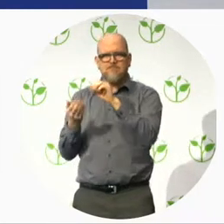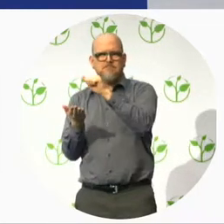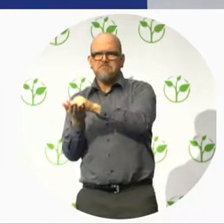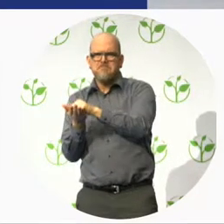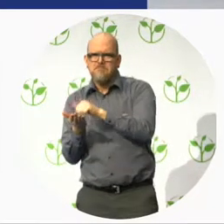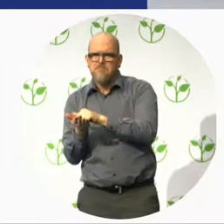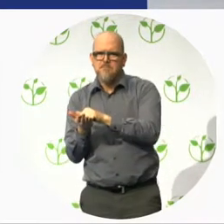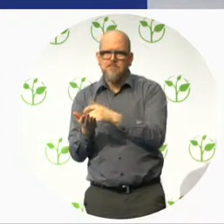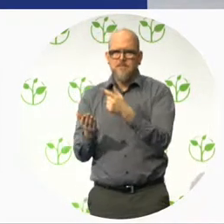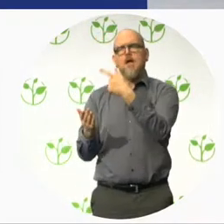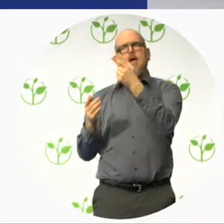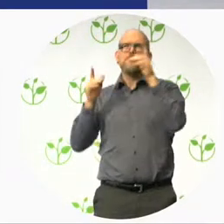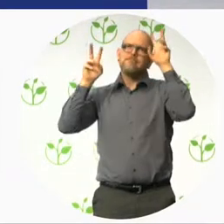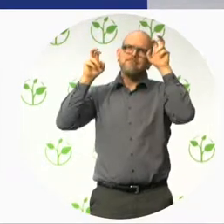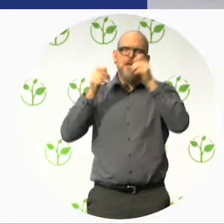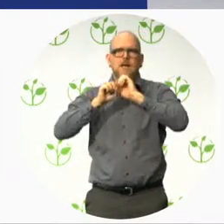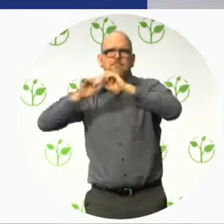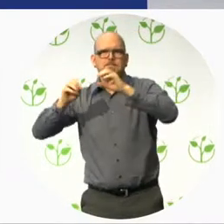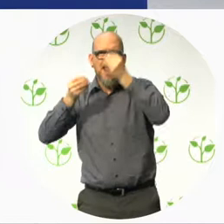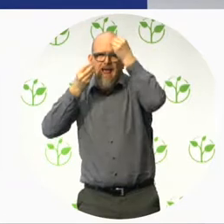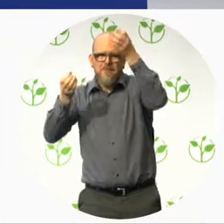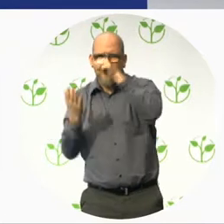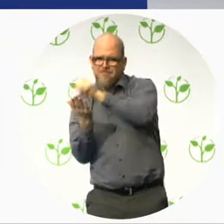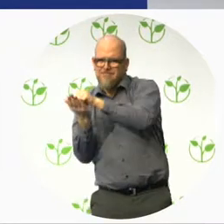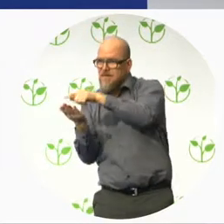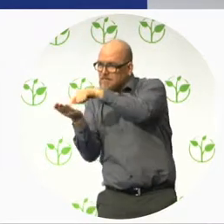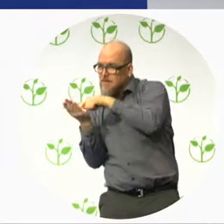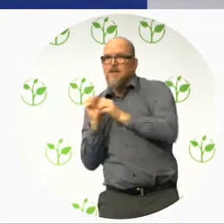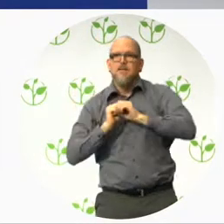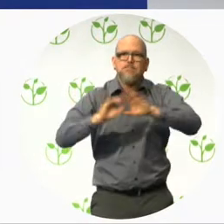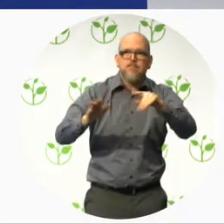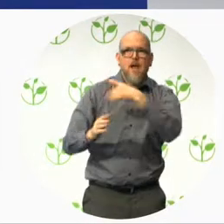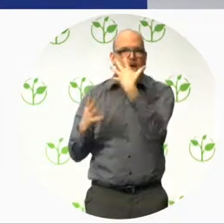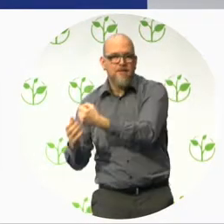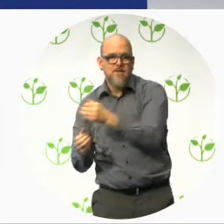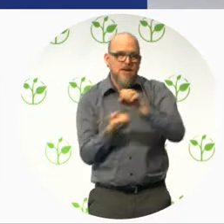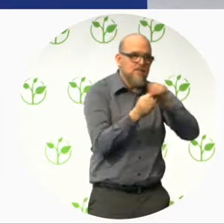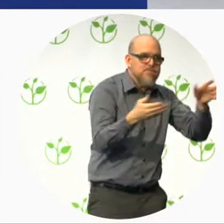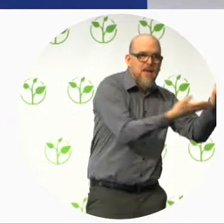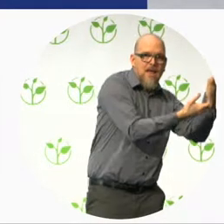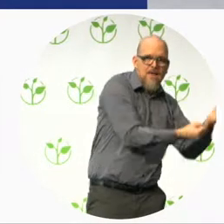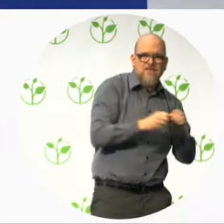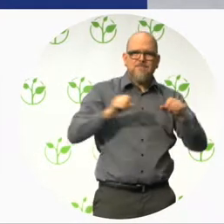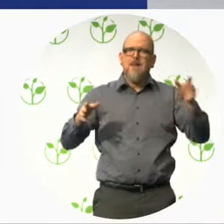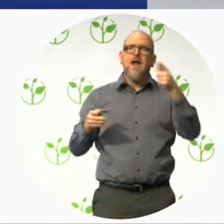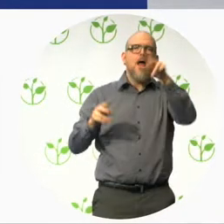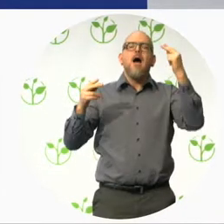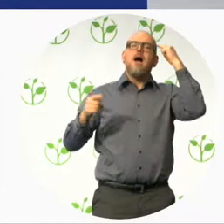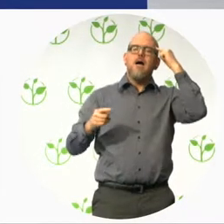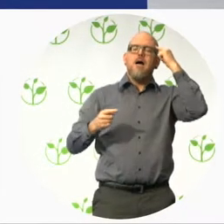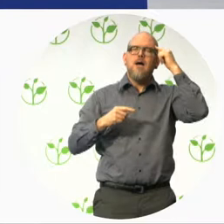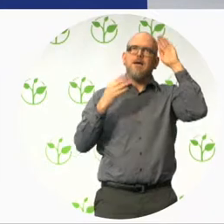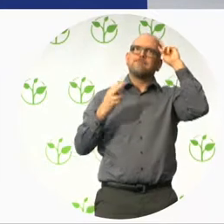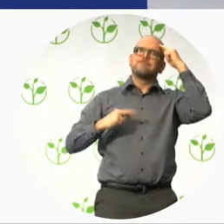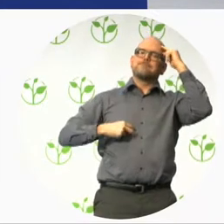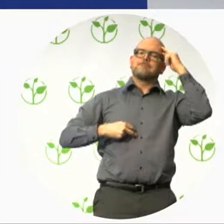journalists with over 100 journalists. There are our friends that they understand what are